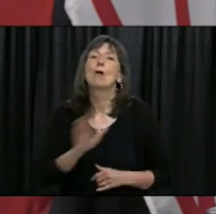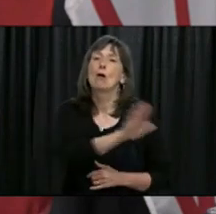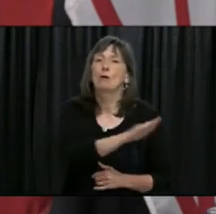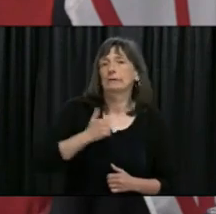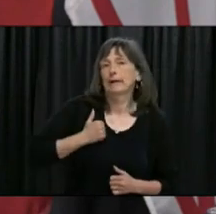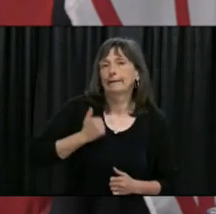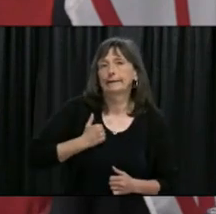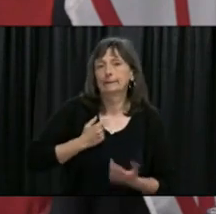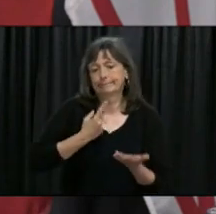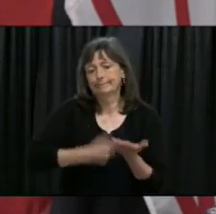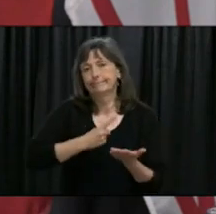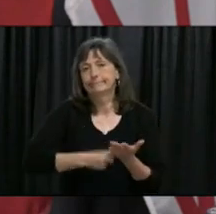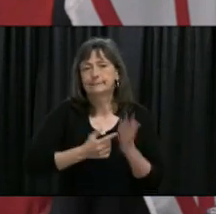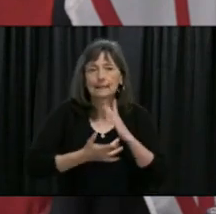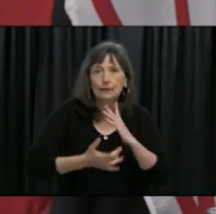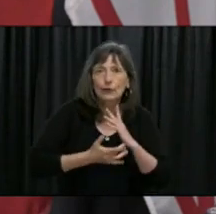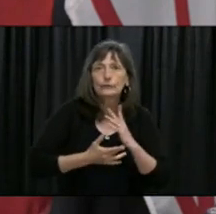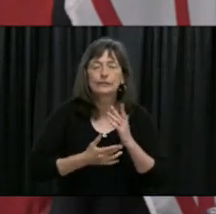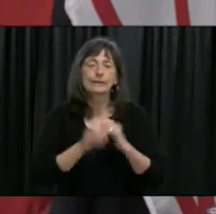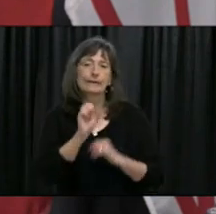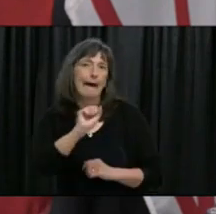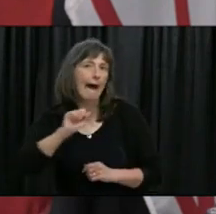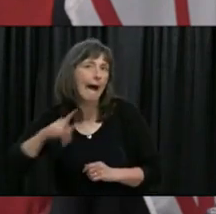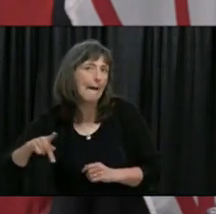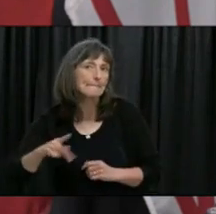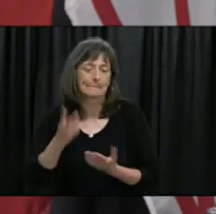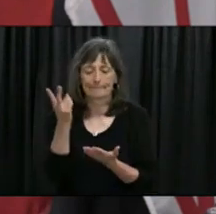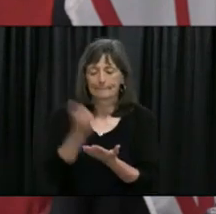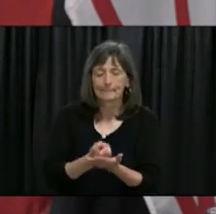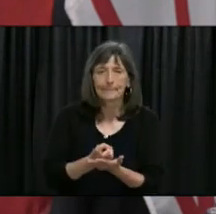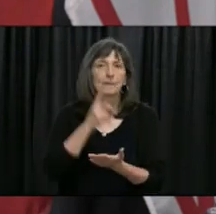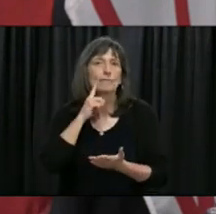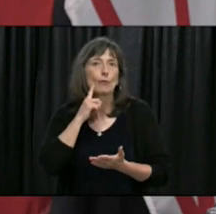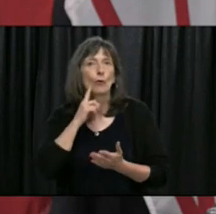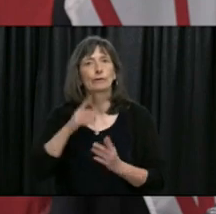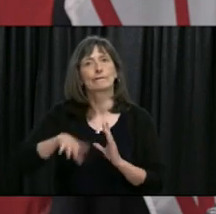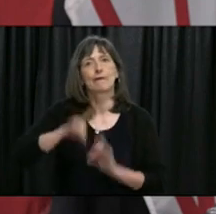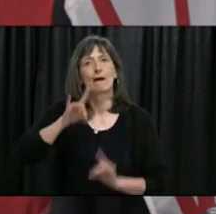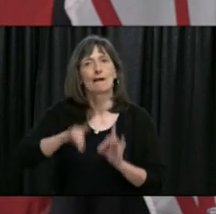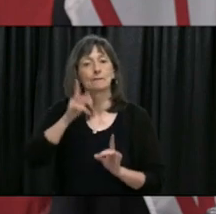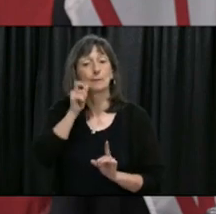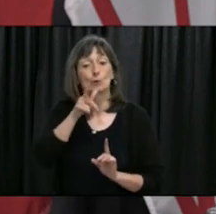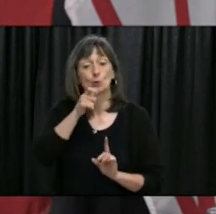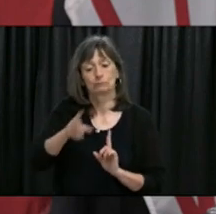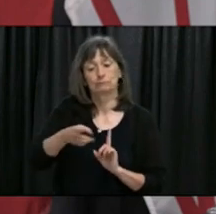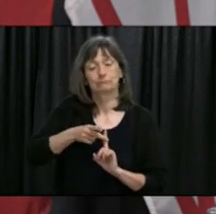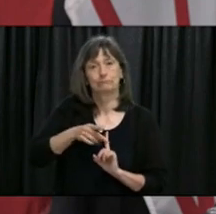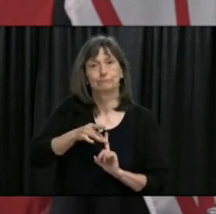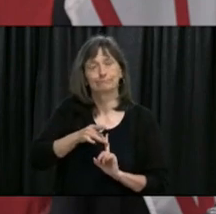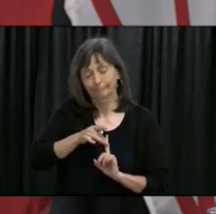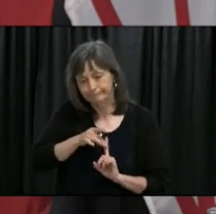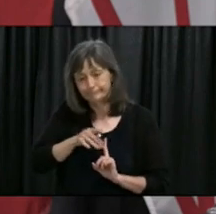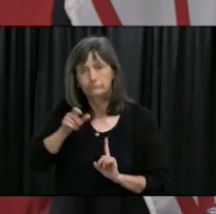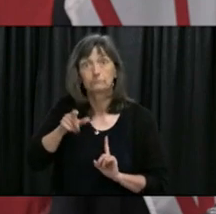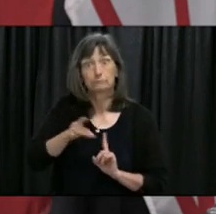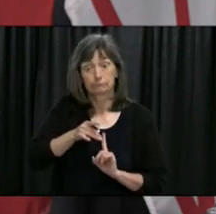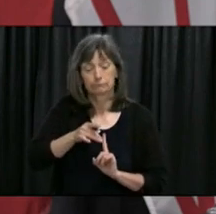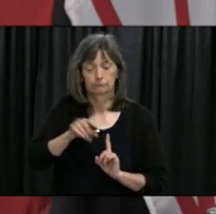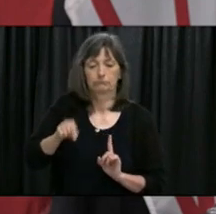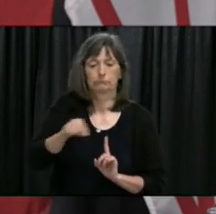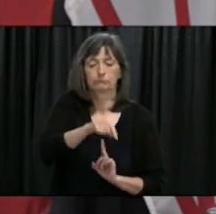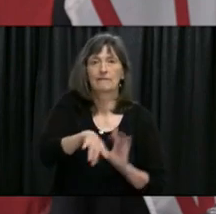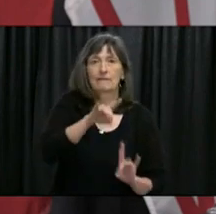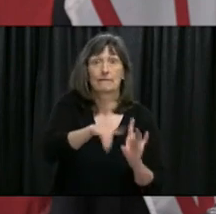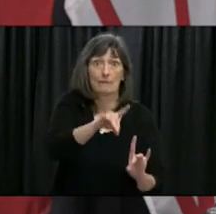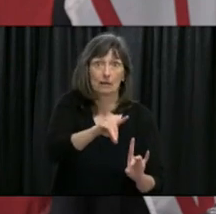around apps and technology to support contact tracing from the work that's been done this could be a